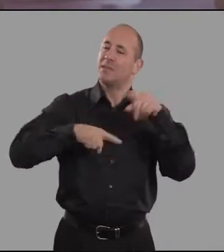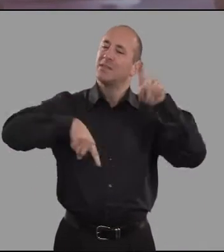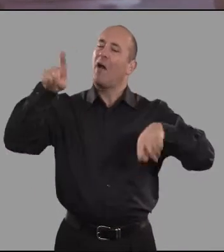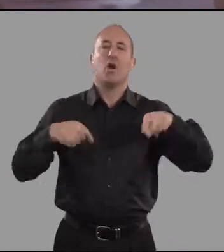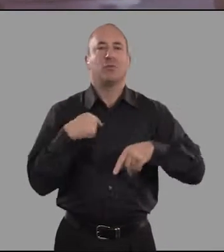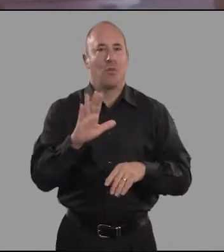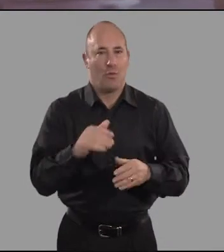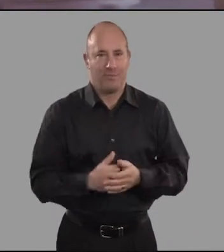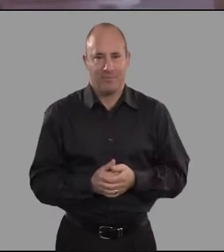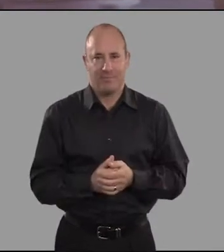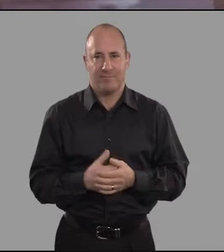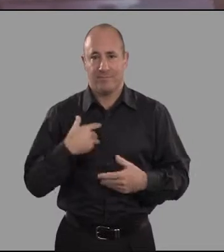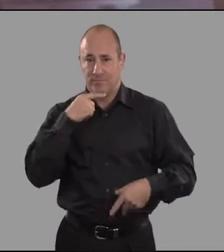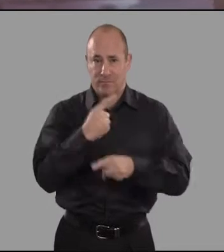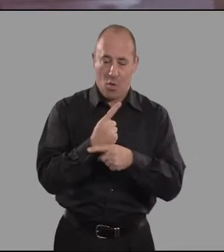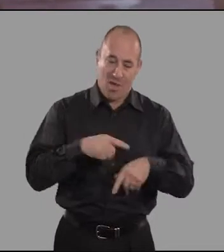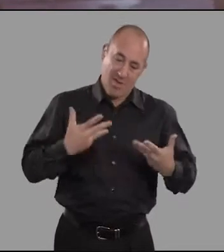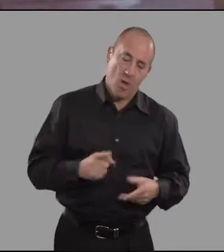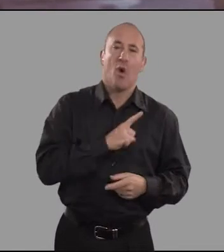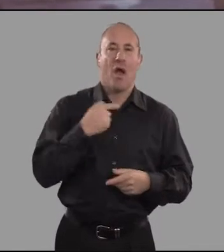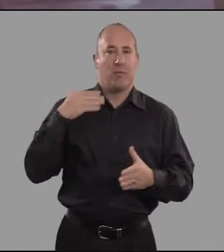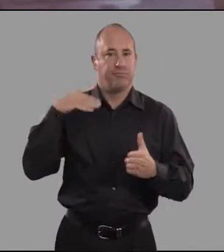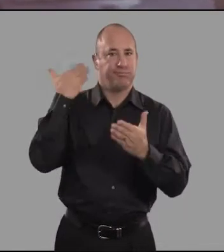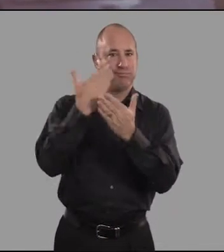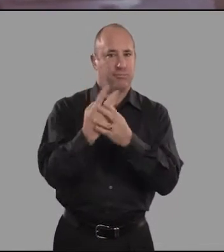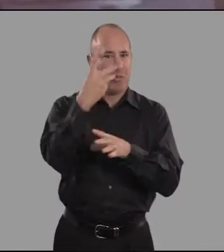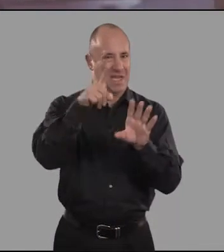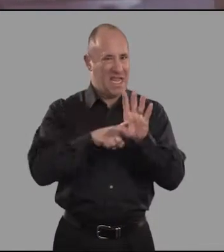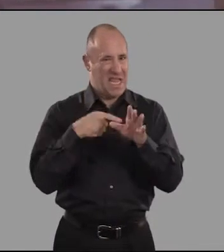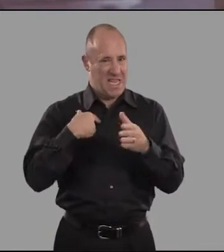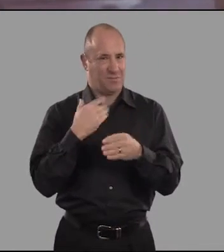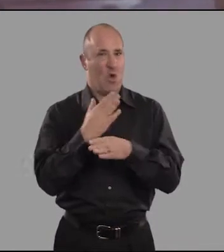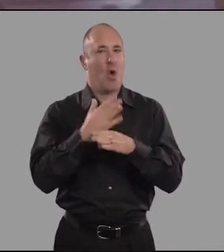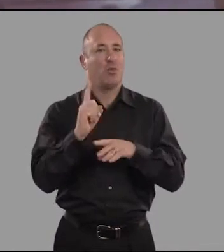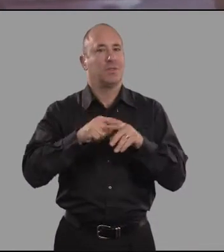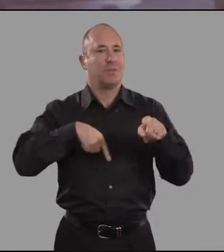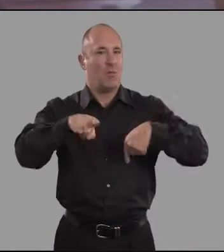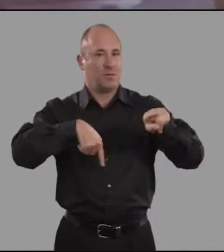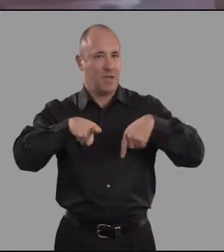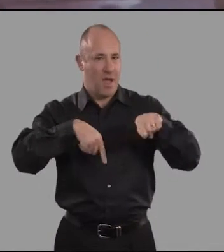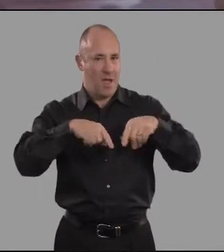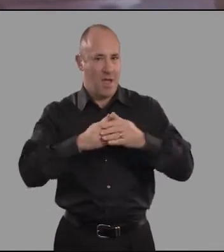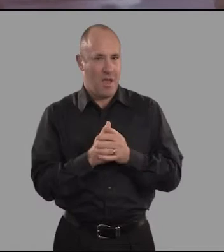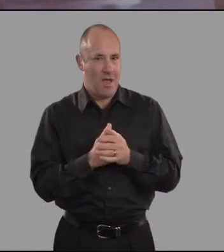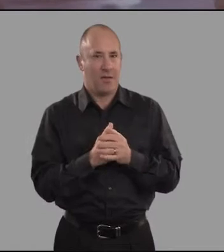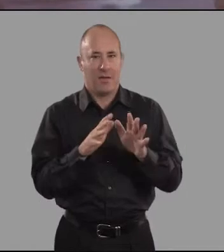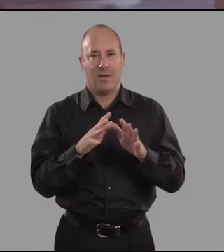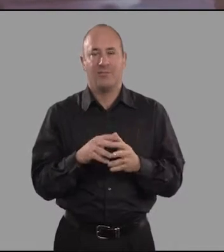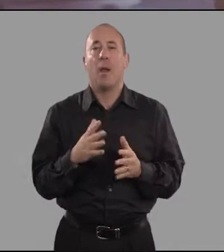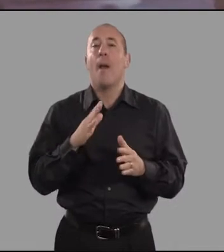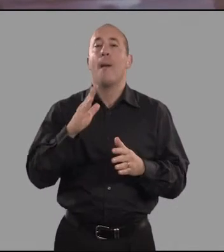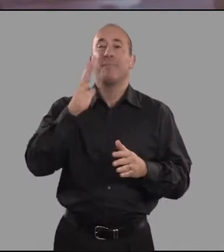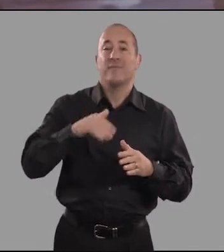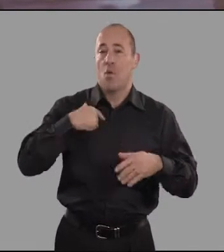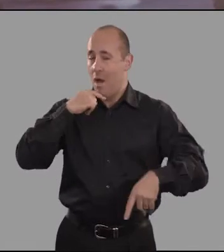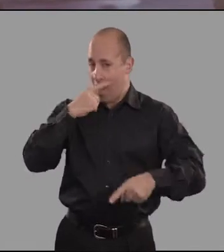diverse representative. The reason for talking now is what I have seen working as an artistic director now for just over